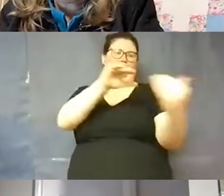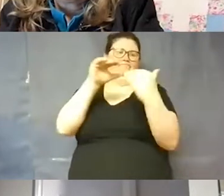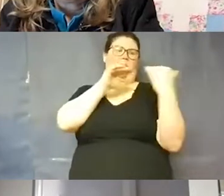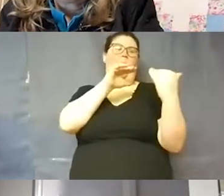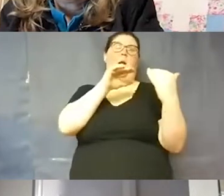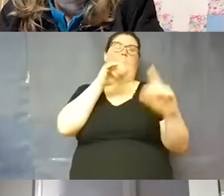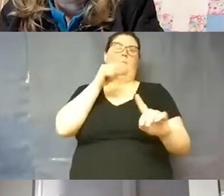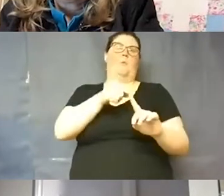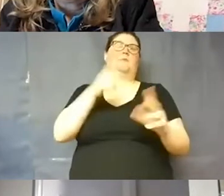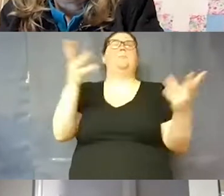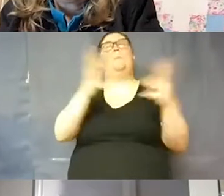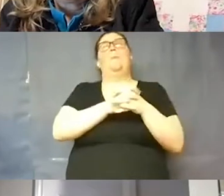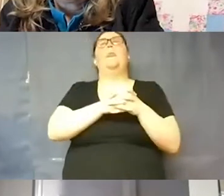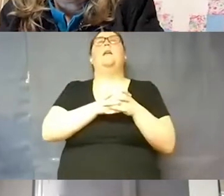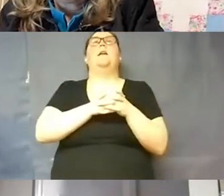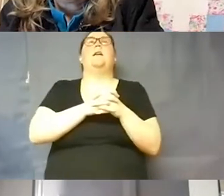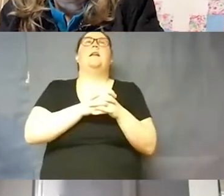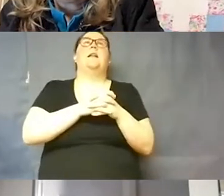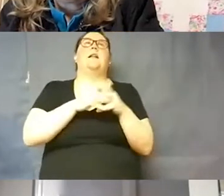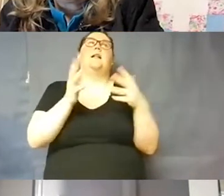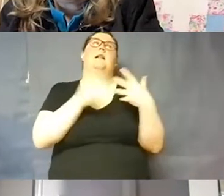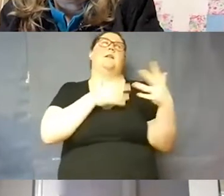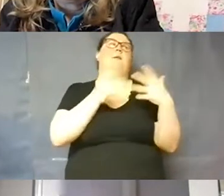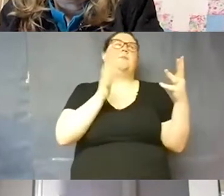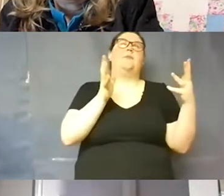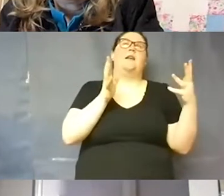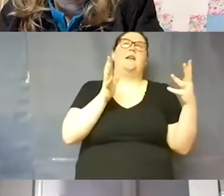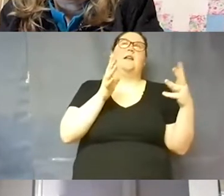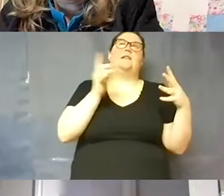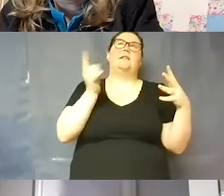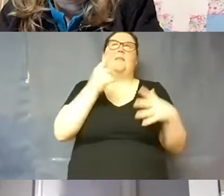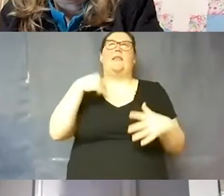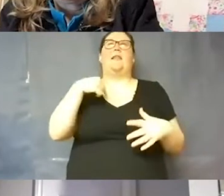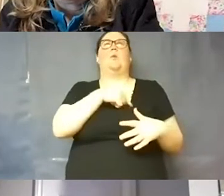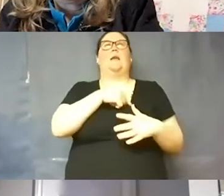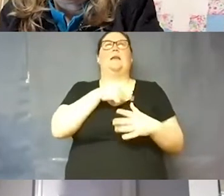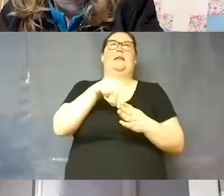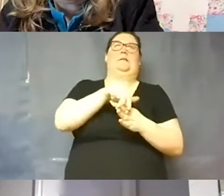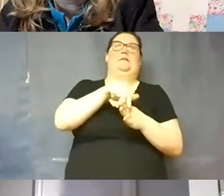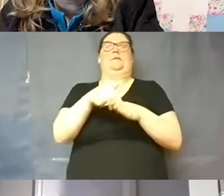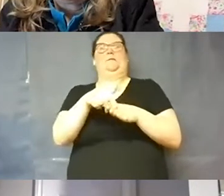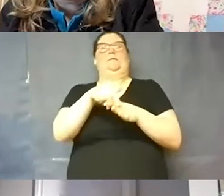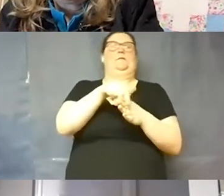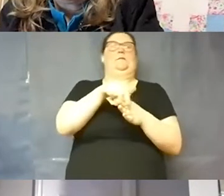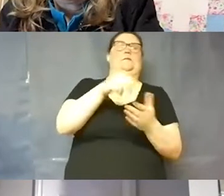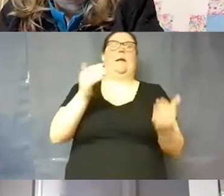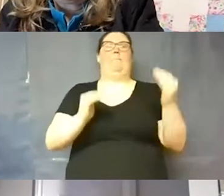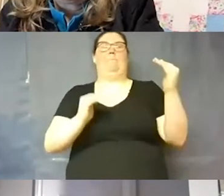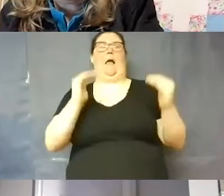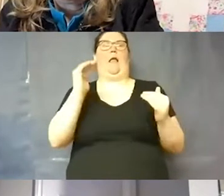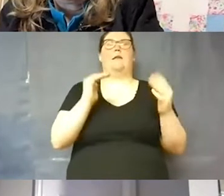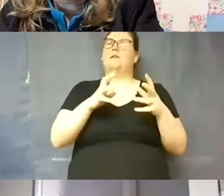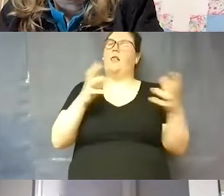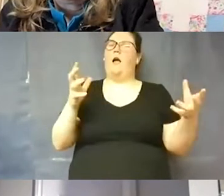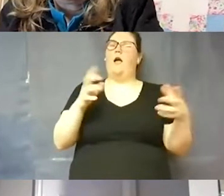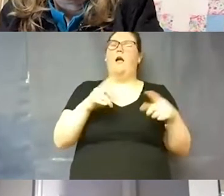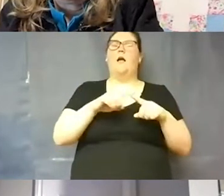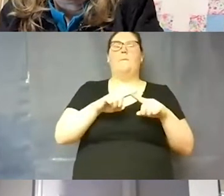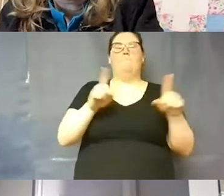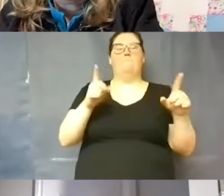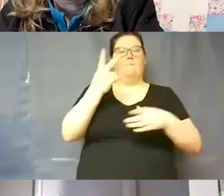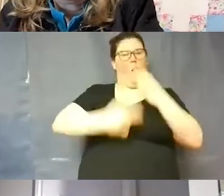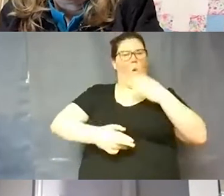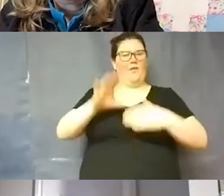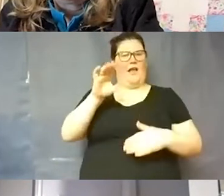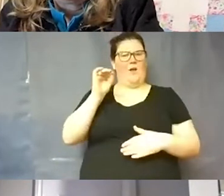um it's it's something that we weigh and balance a lot um but it is you know both counties definitely